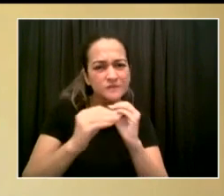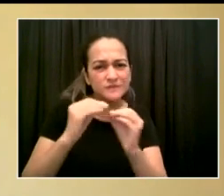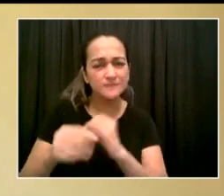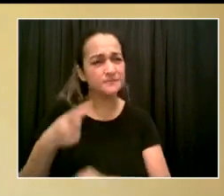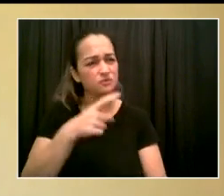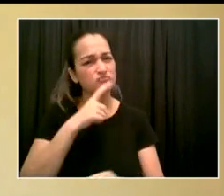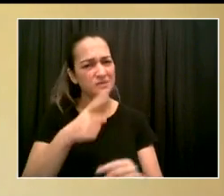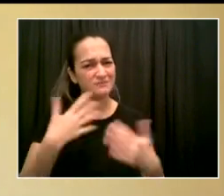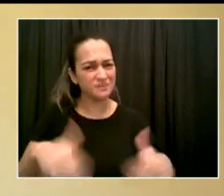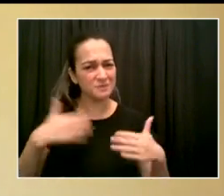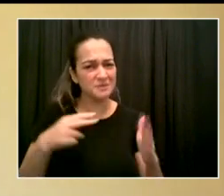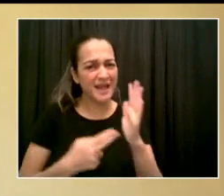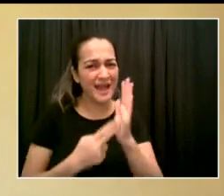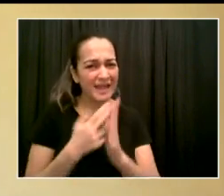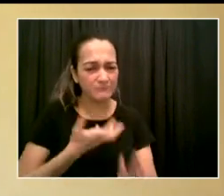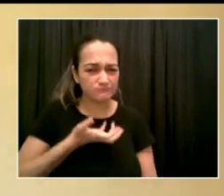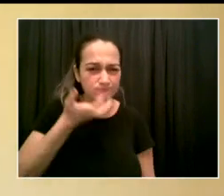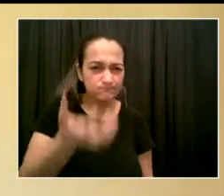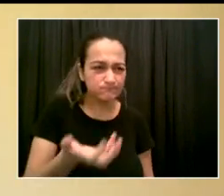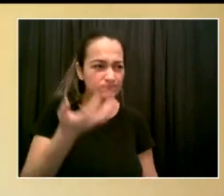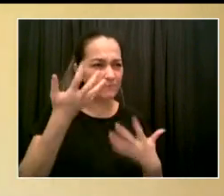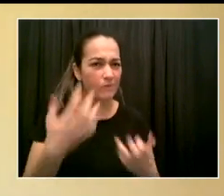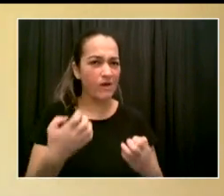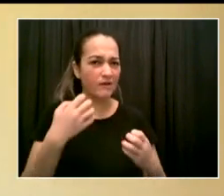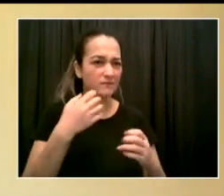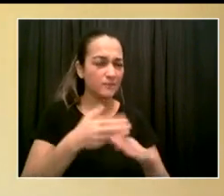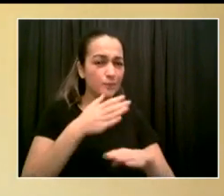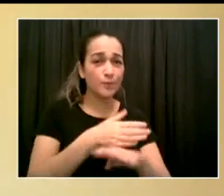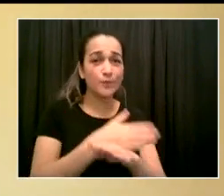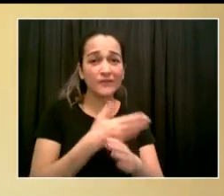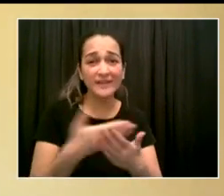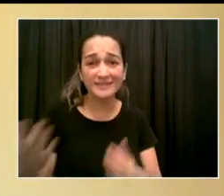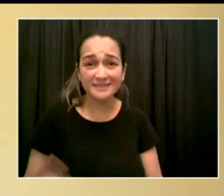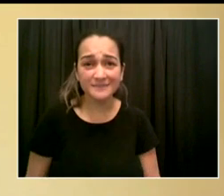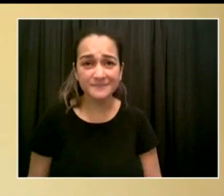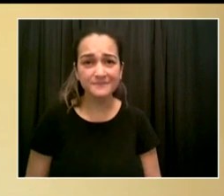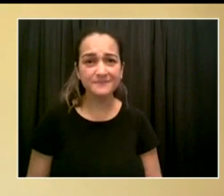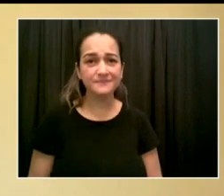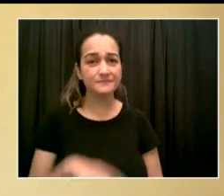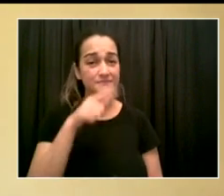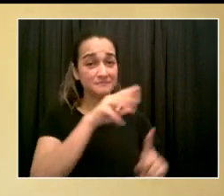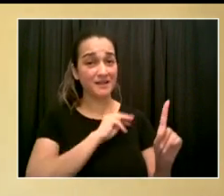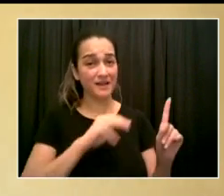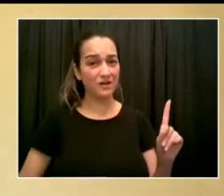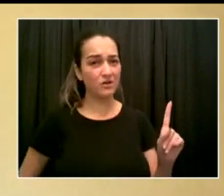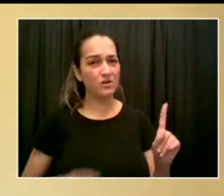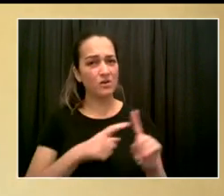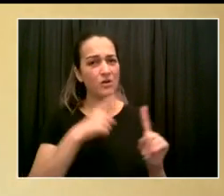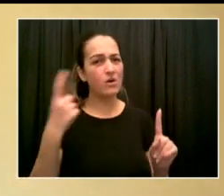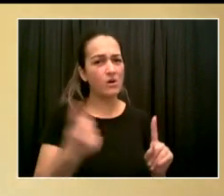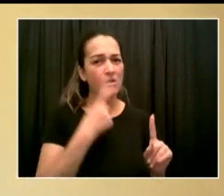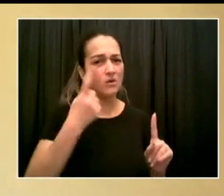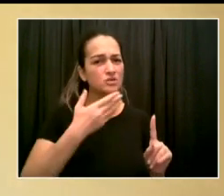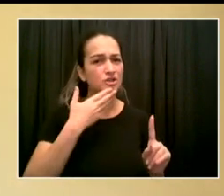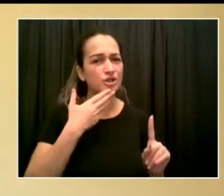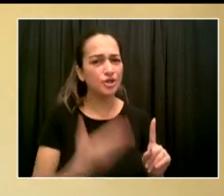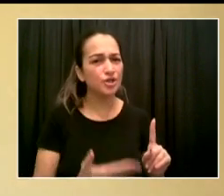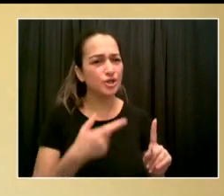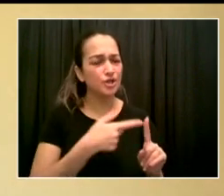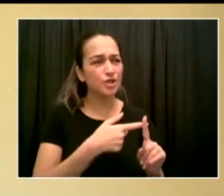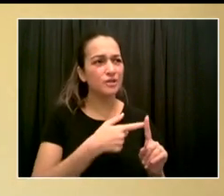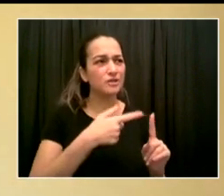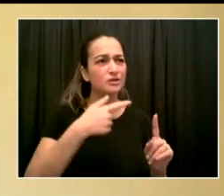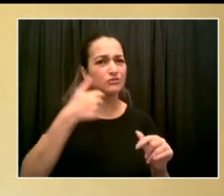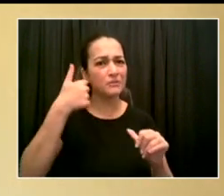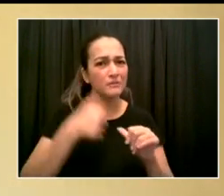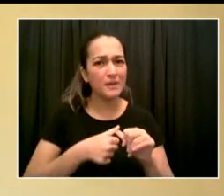faith community for help. And those of us on the phone now know that Rabbi Potasic and Reverend A